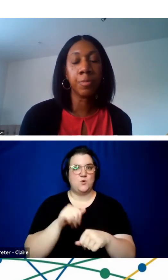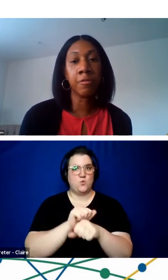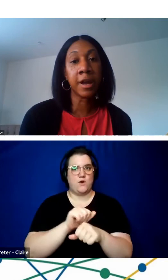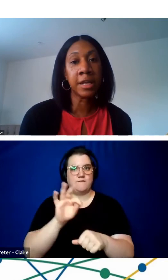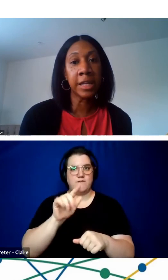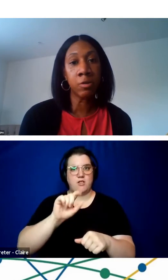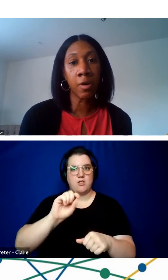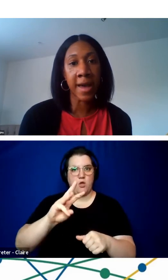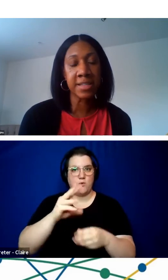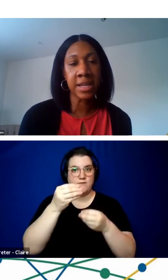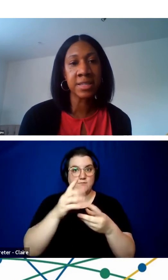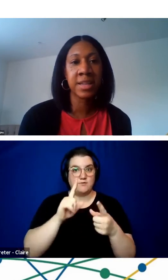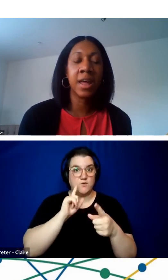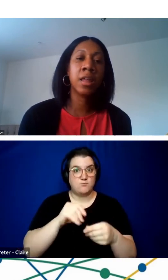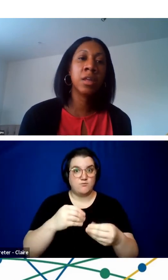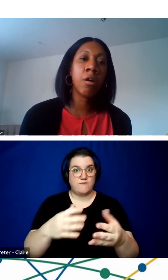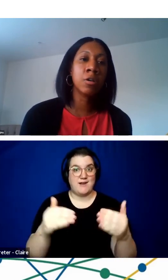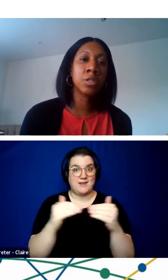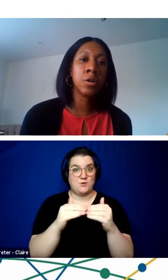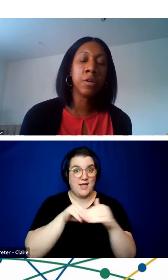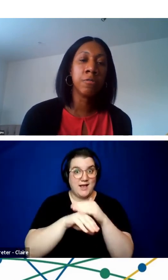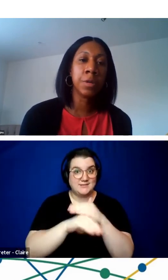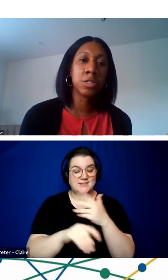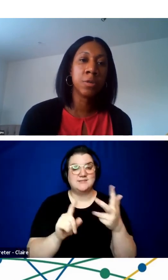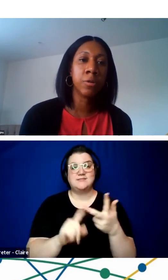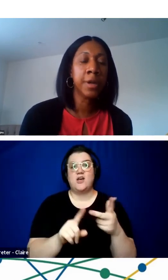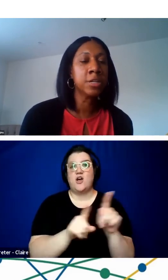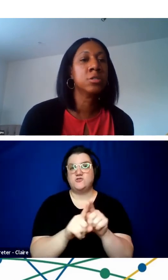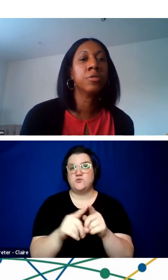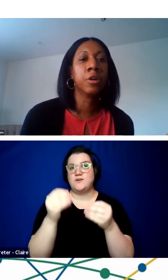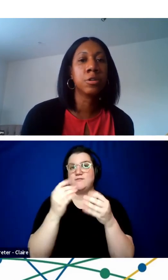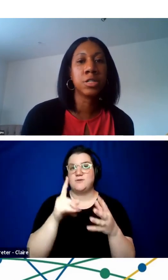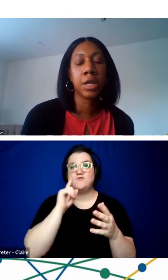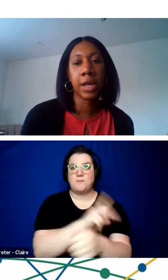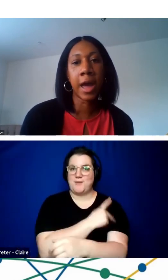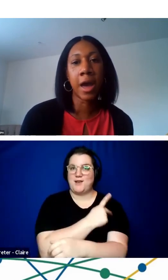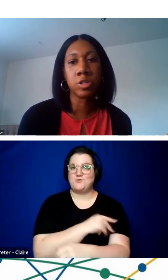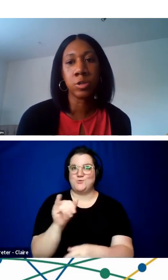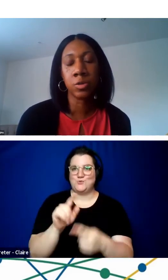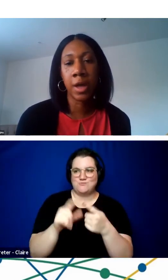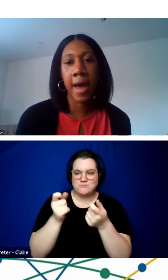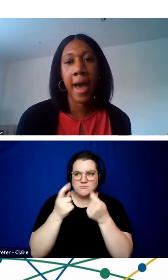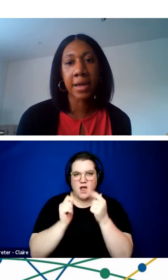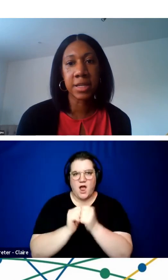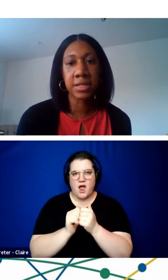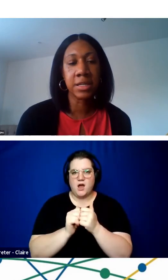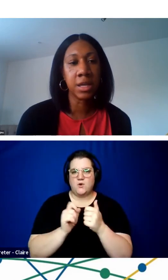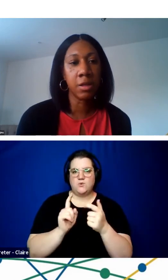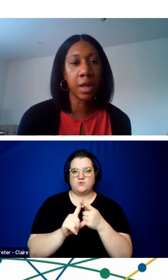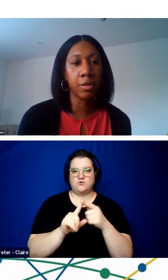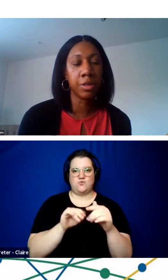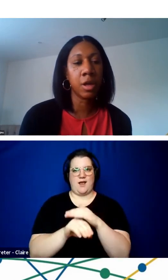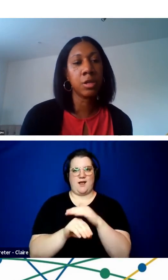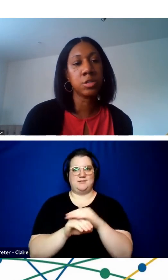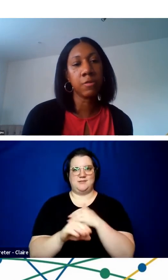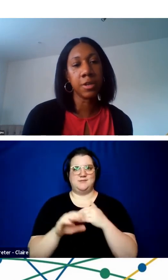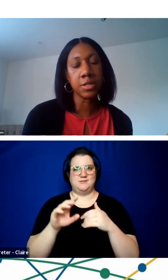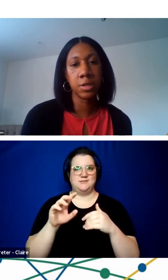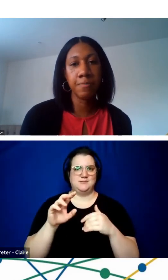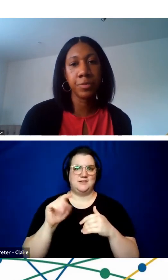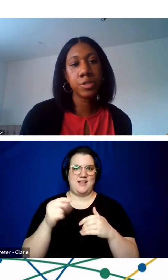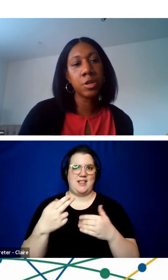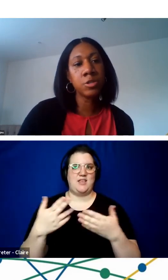for providing equal access, and then also information for patients for understanding how to access a telehealth